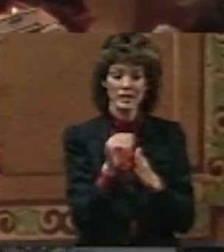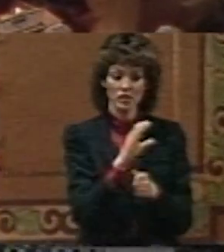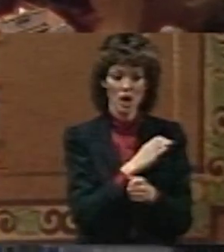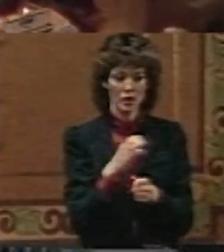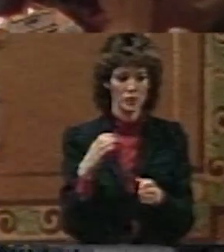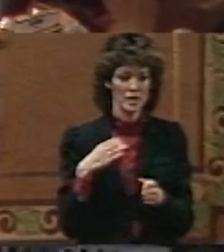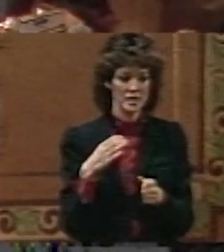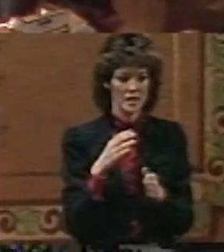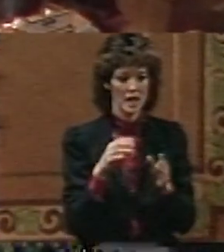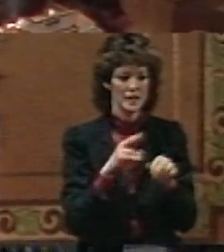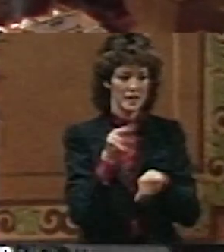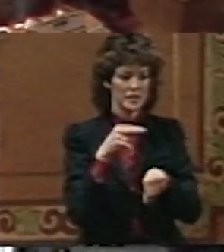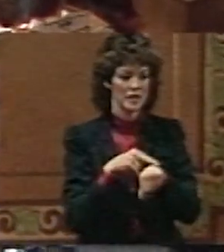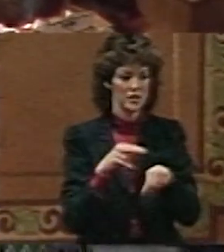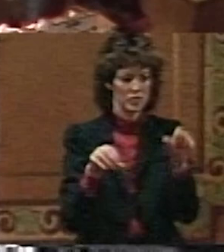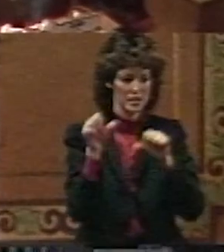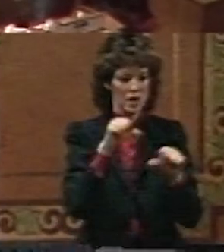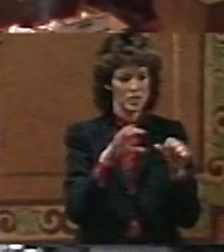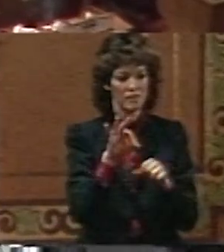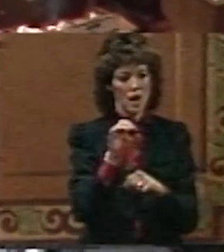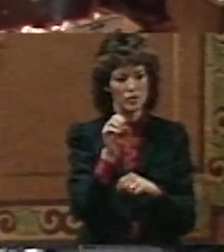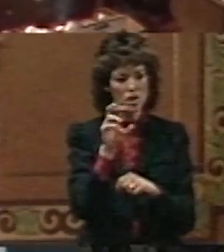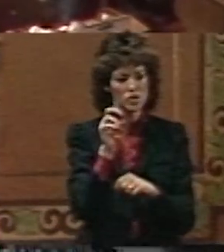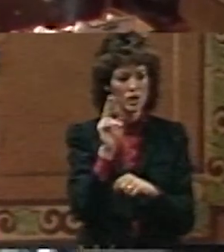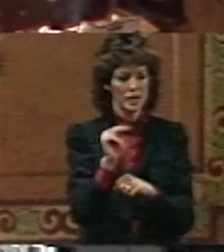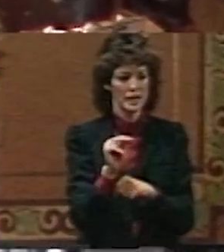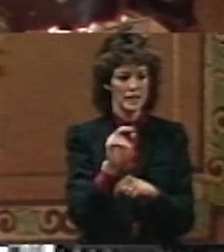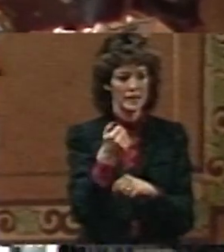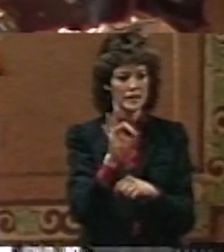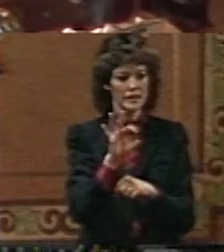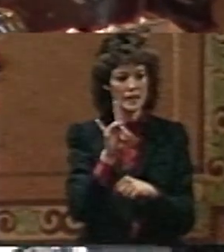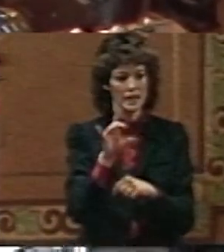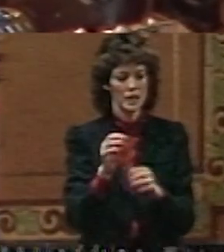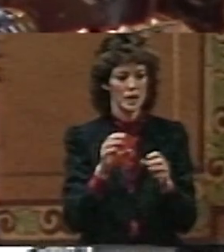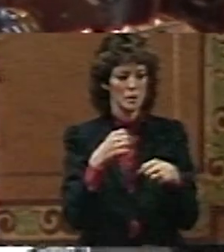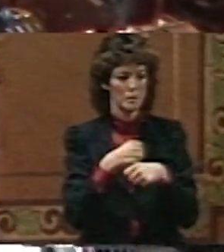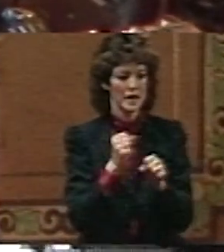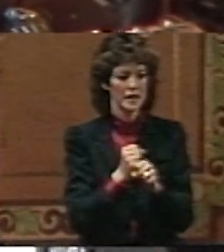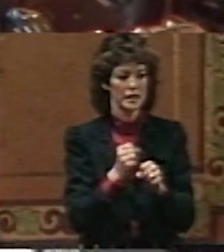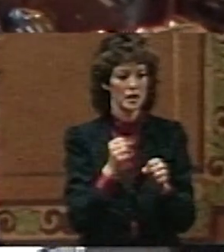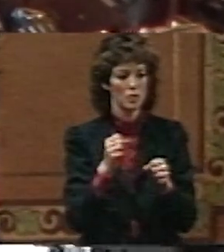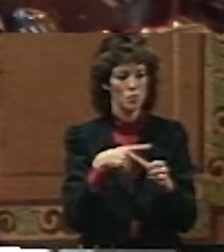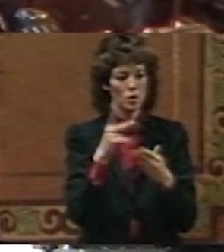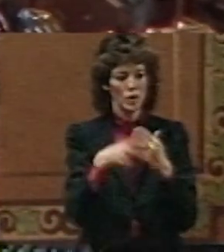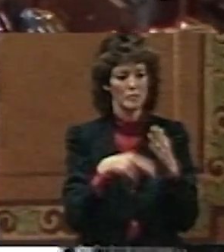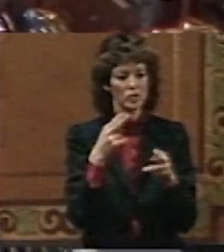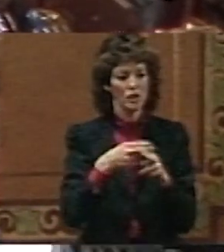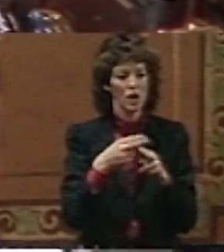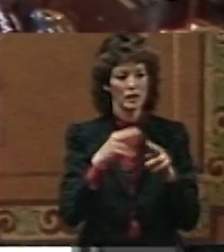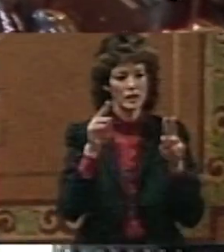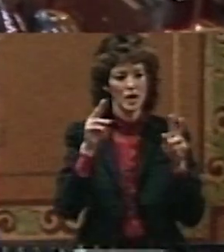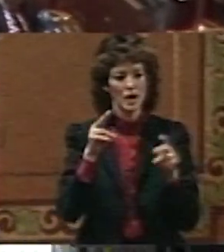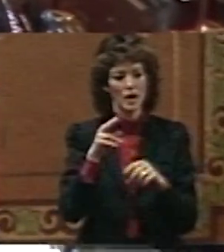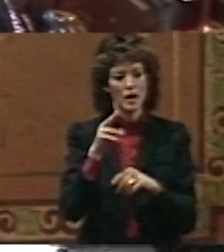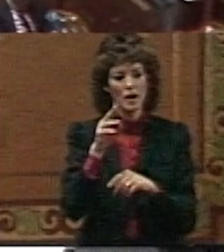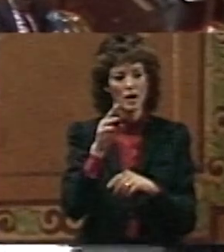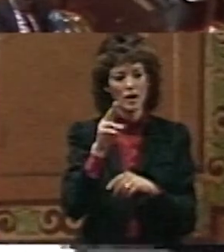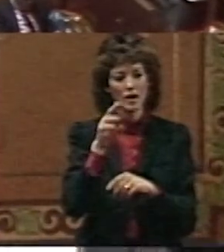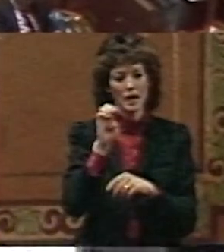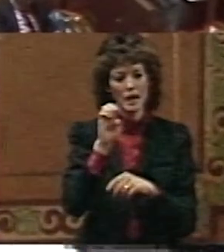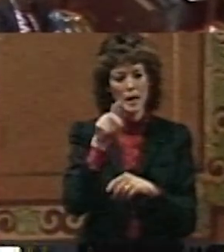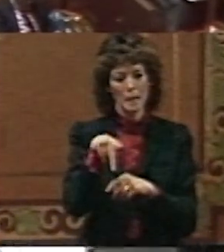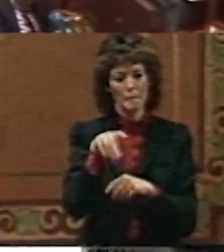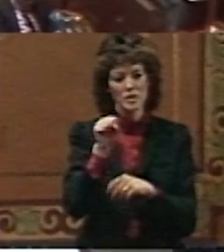the National Science Foundation in 1980 created a program called EPSCOR. I don't remember what the acronym means, but it was called